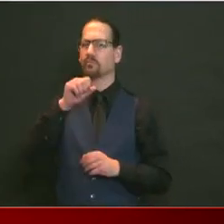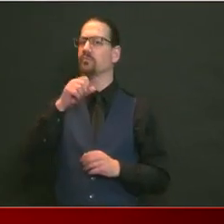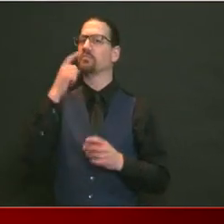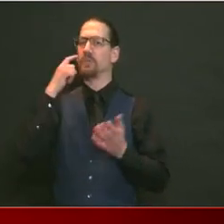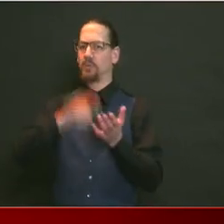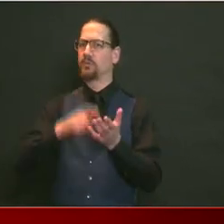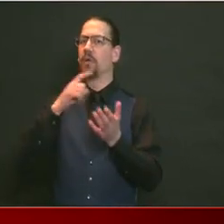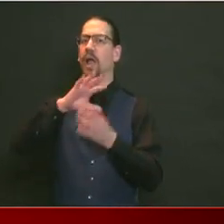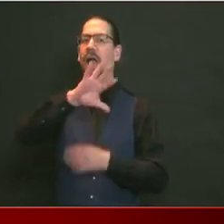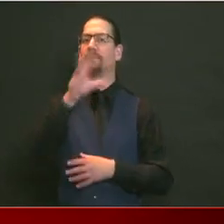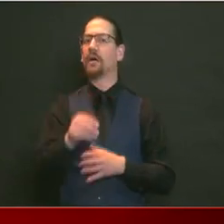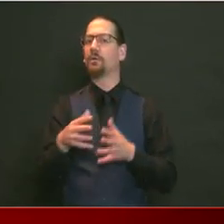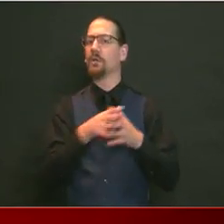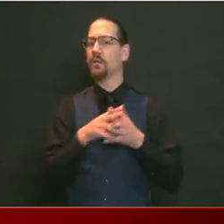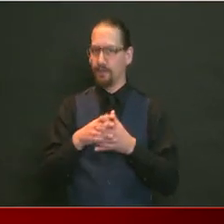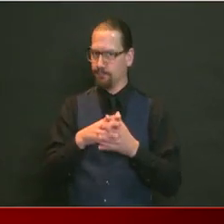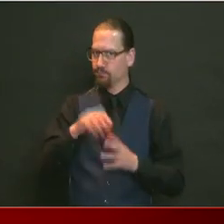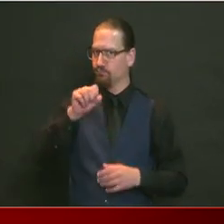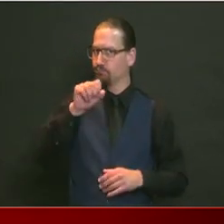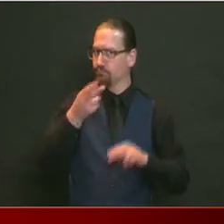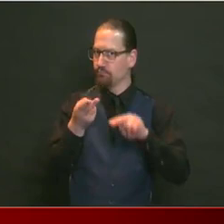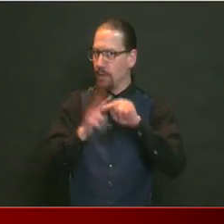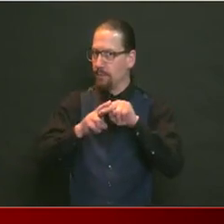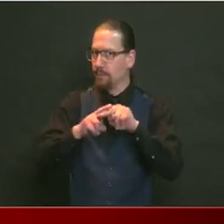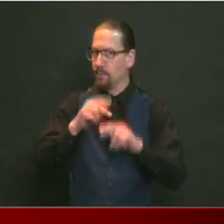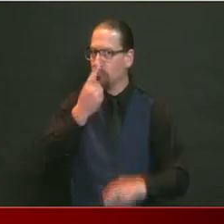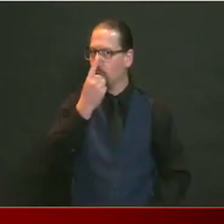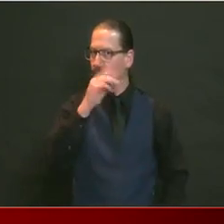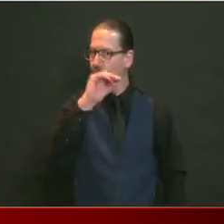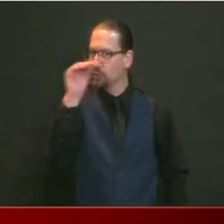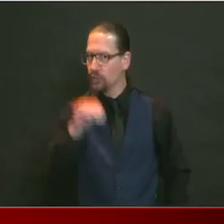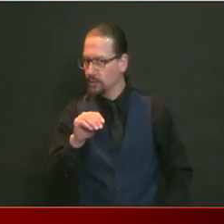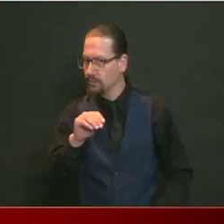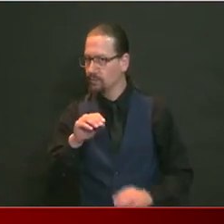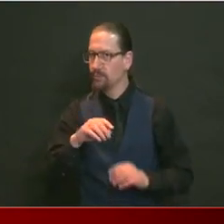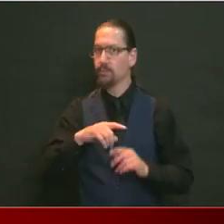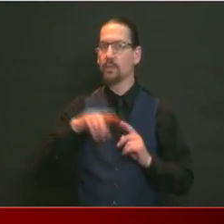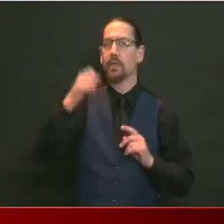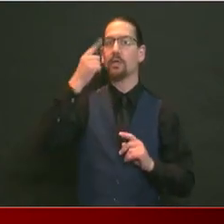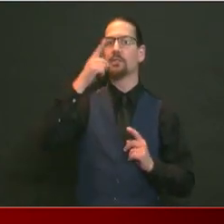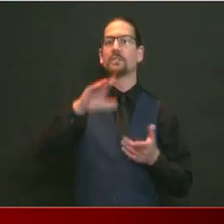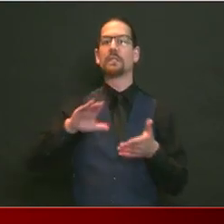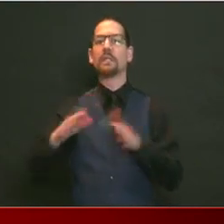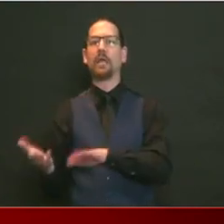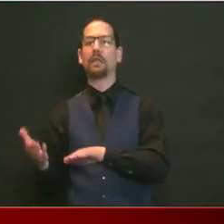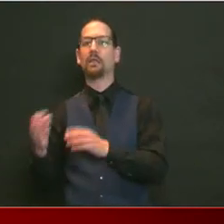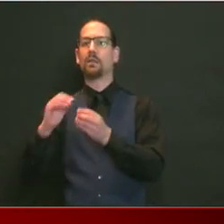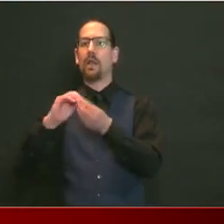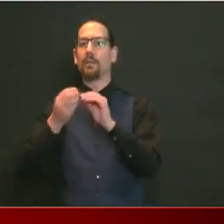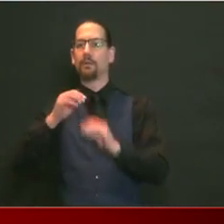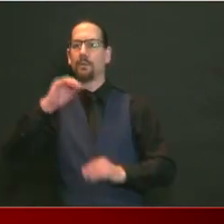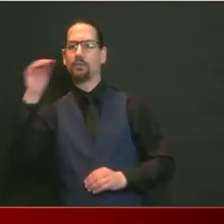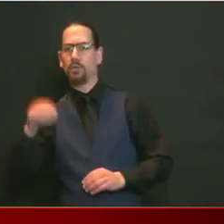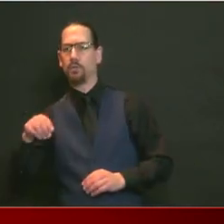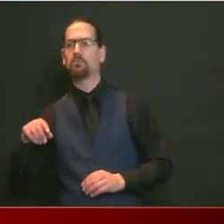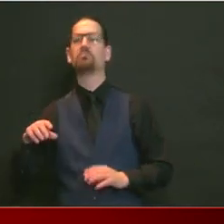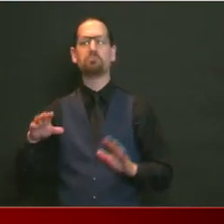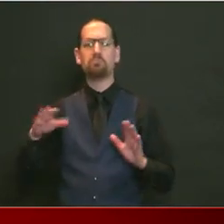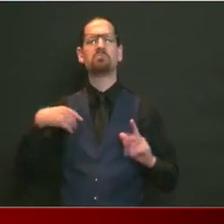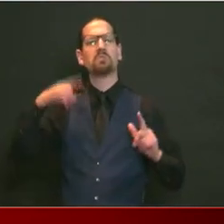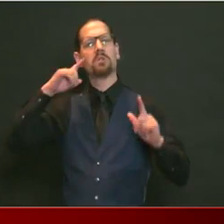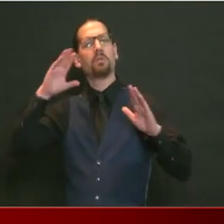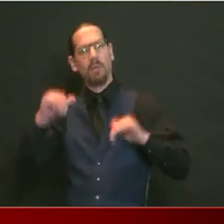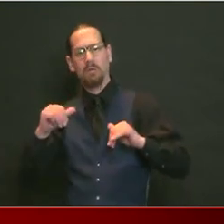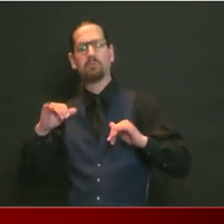The fatality percentages, however, are a little closer to what we would expect to see in alignment with the